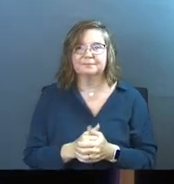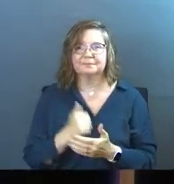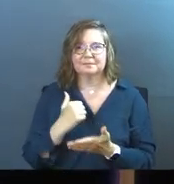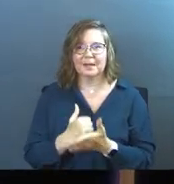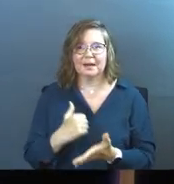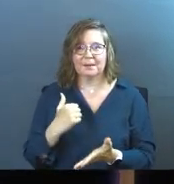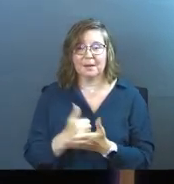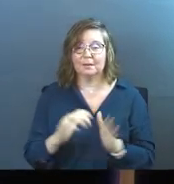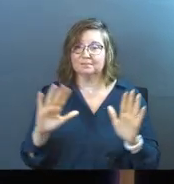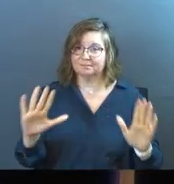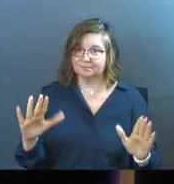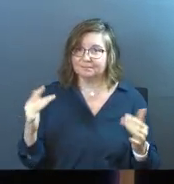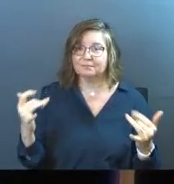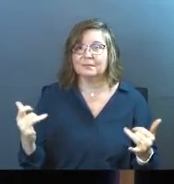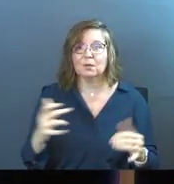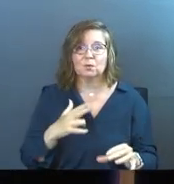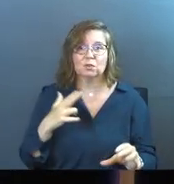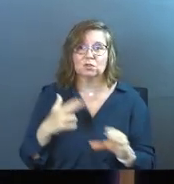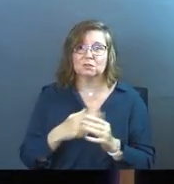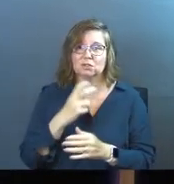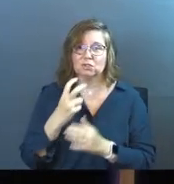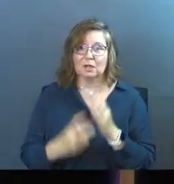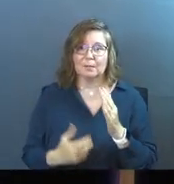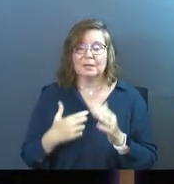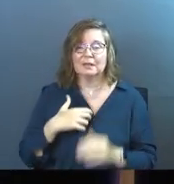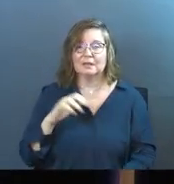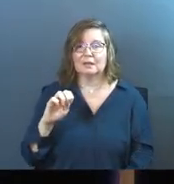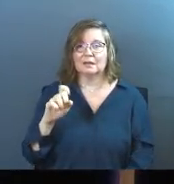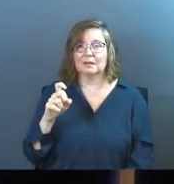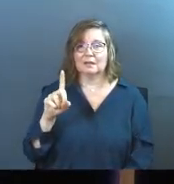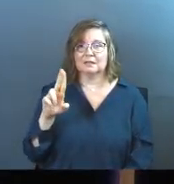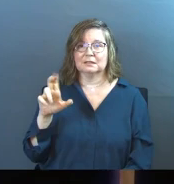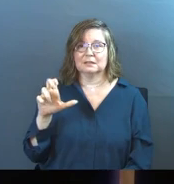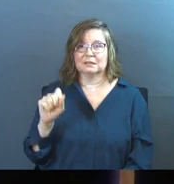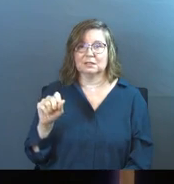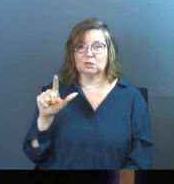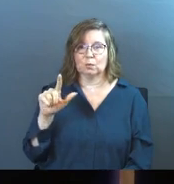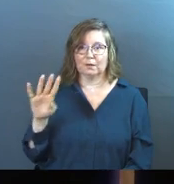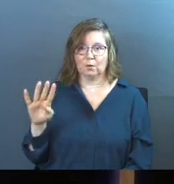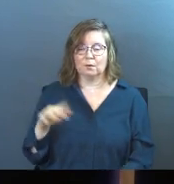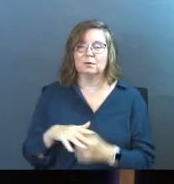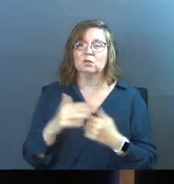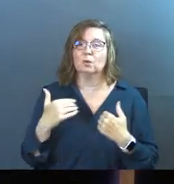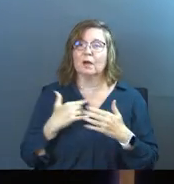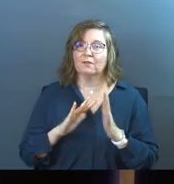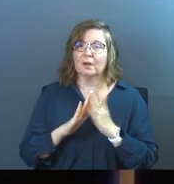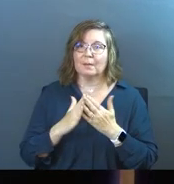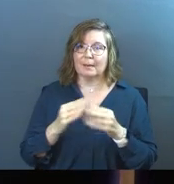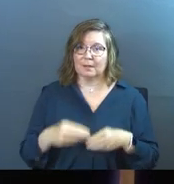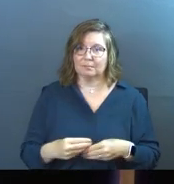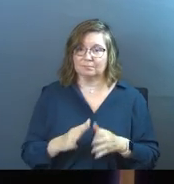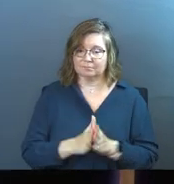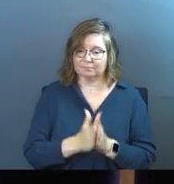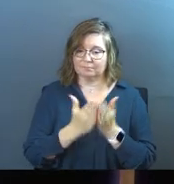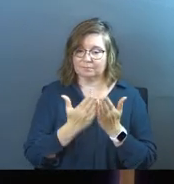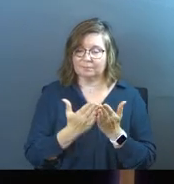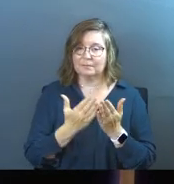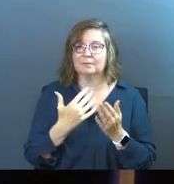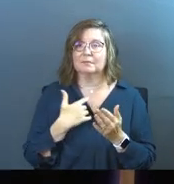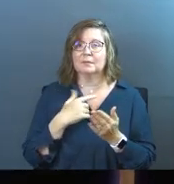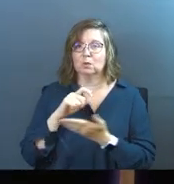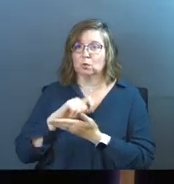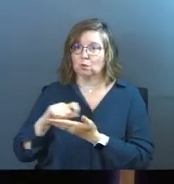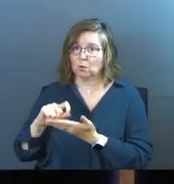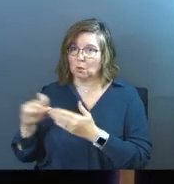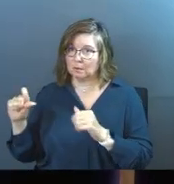Amen, amen. Okay, we're going to jump right into this. This is Exodus 24. Exodus 24. So you've got a Bible, pull that out. If you're a note taker,